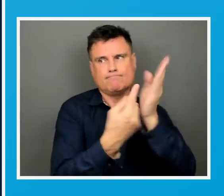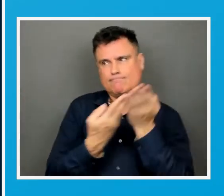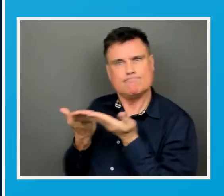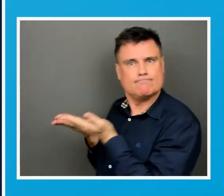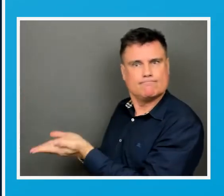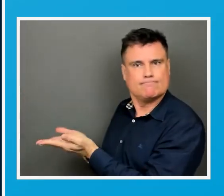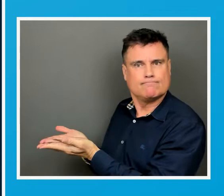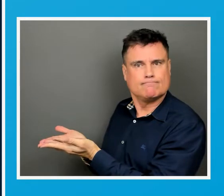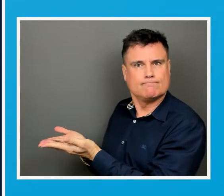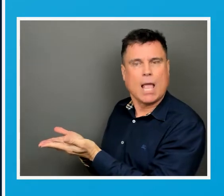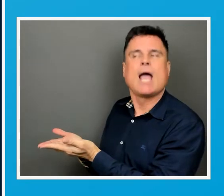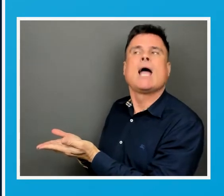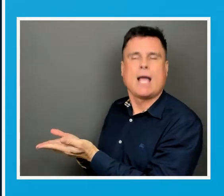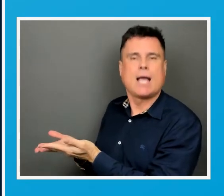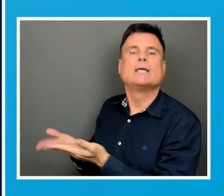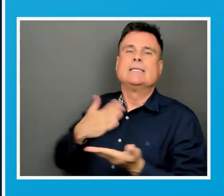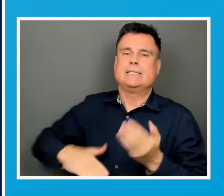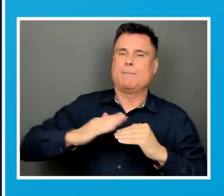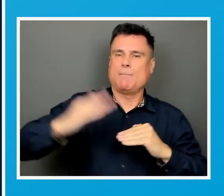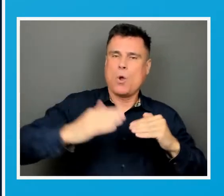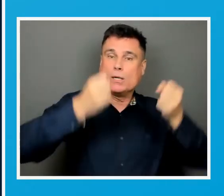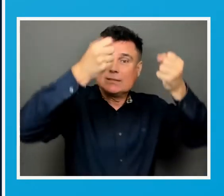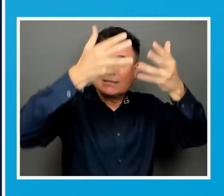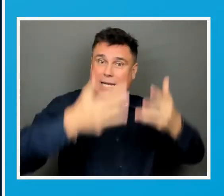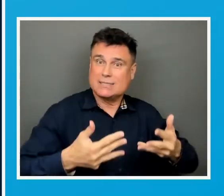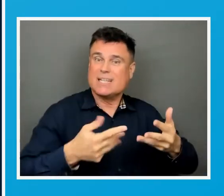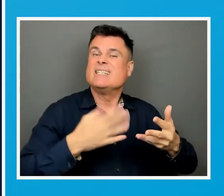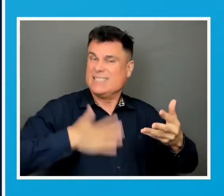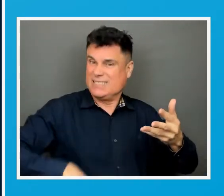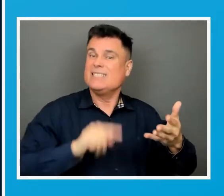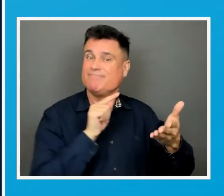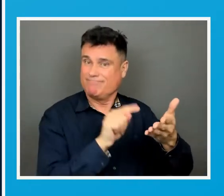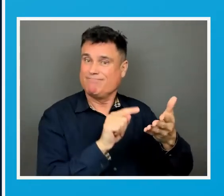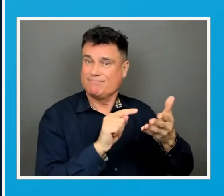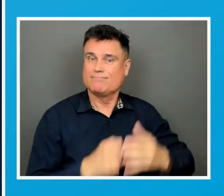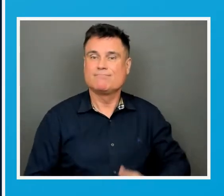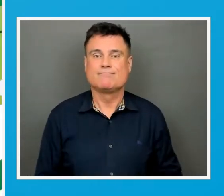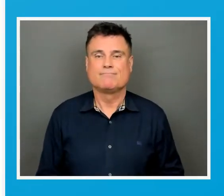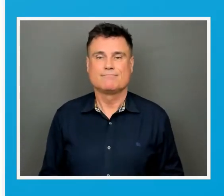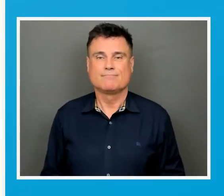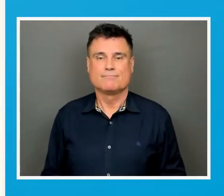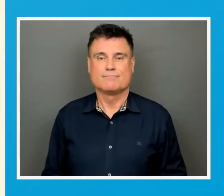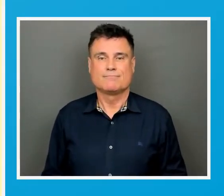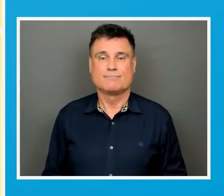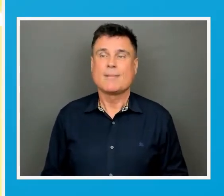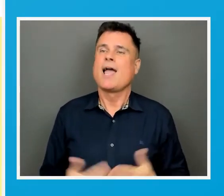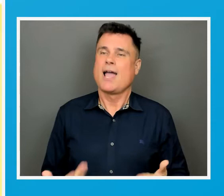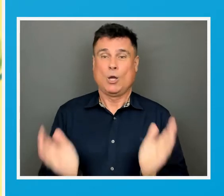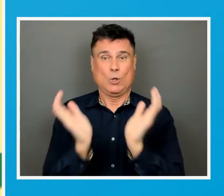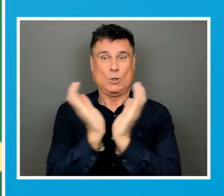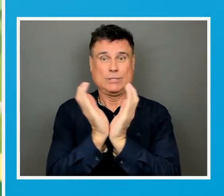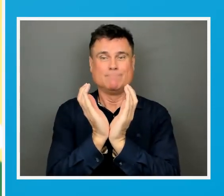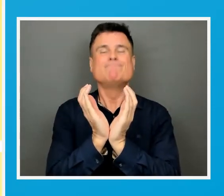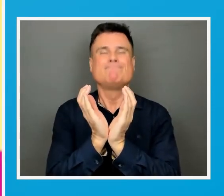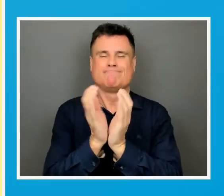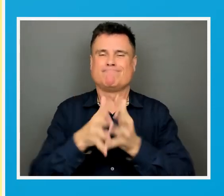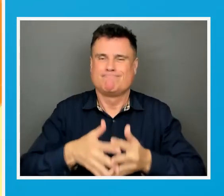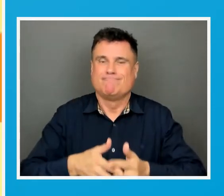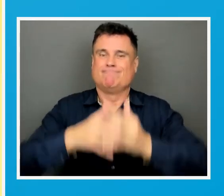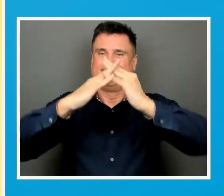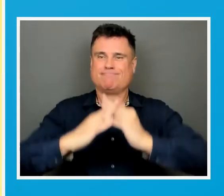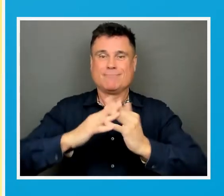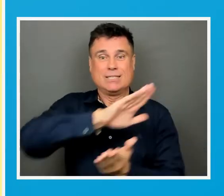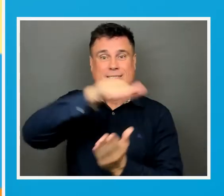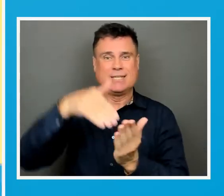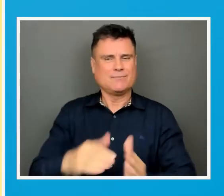volume and quality of data but more is needed that's why UNICEF has launched